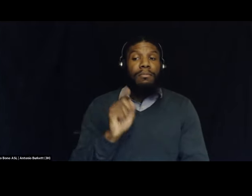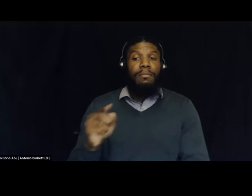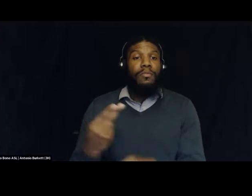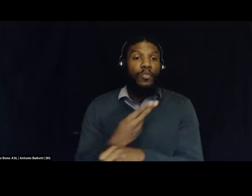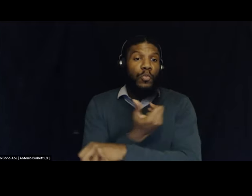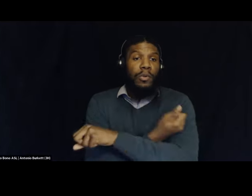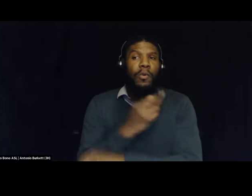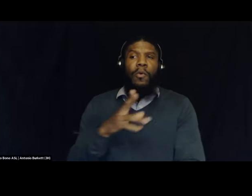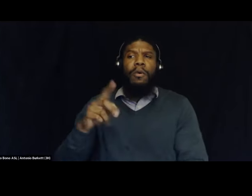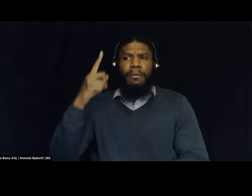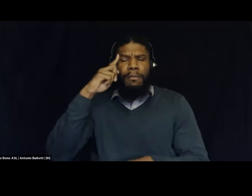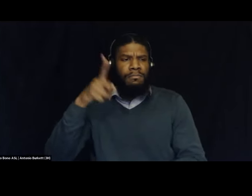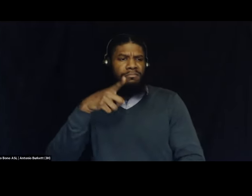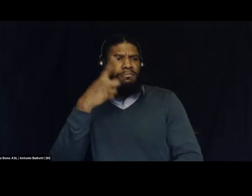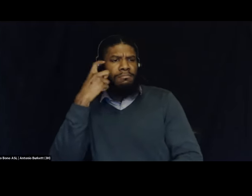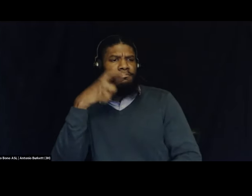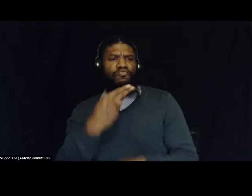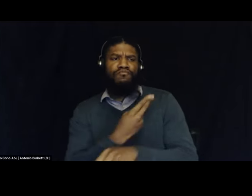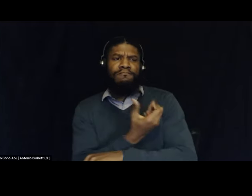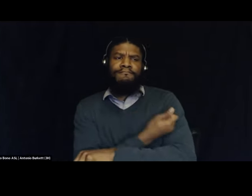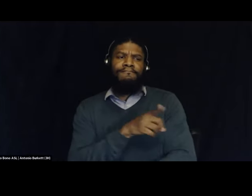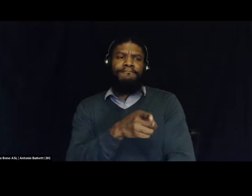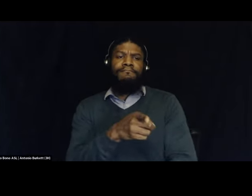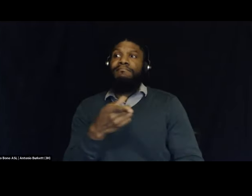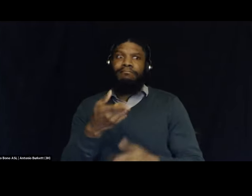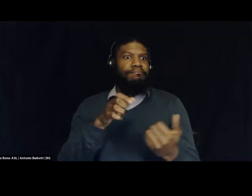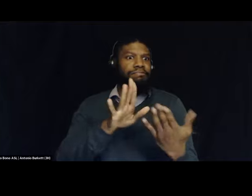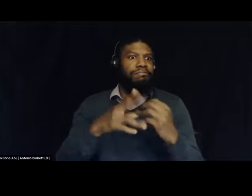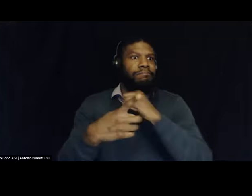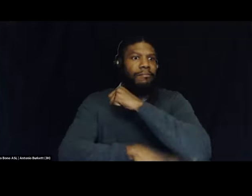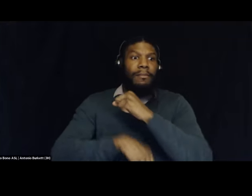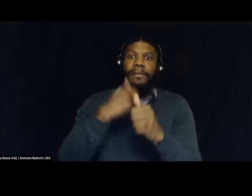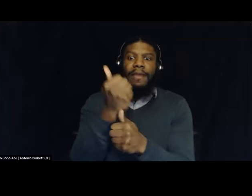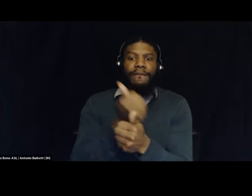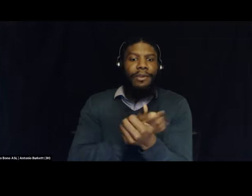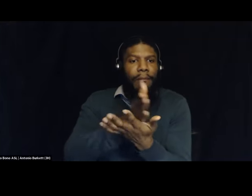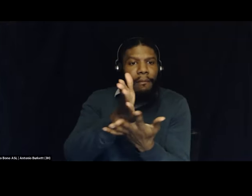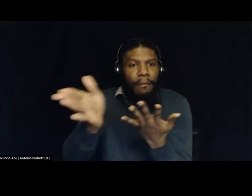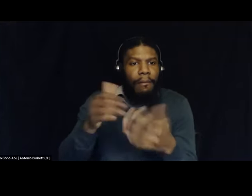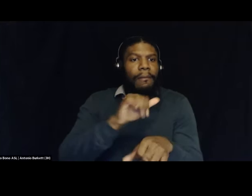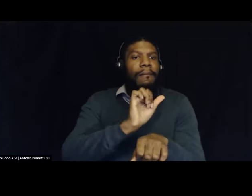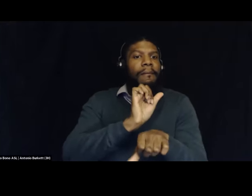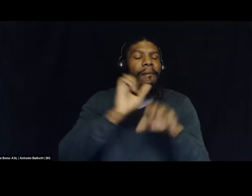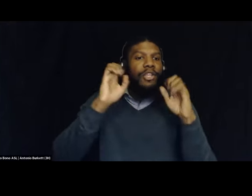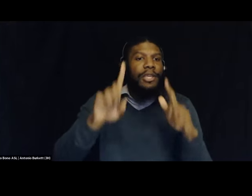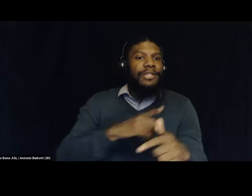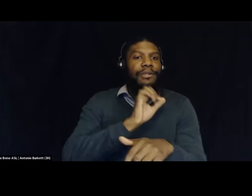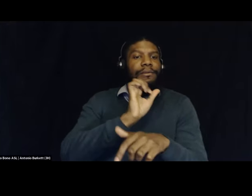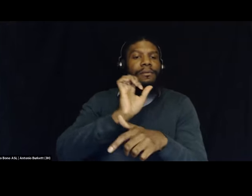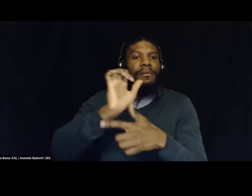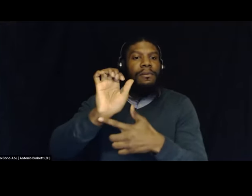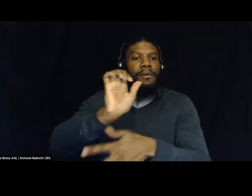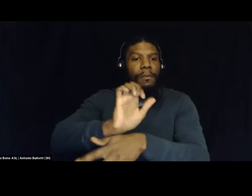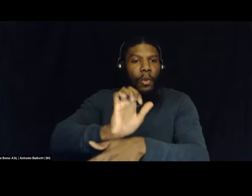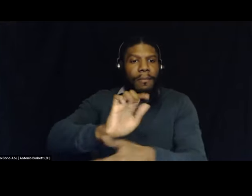who are suspected of using drugs face punishment everywhere in education, employment, health care, and beyond, with